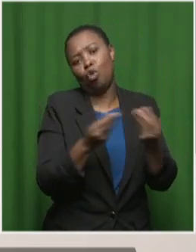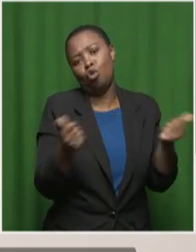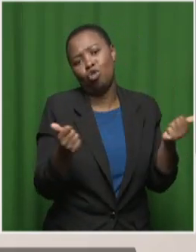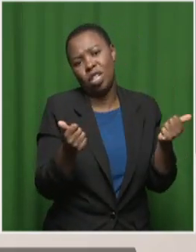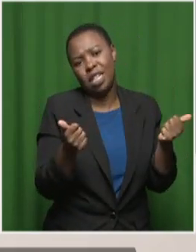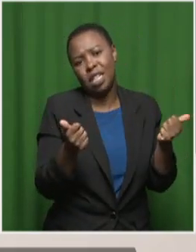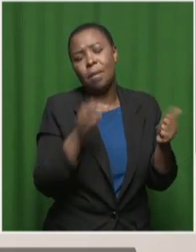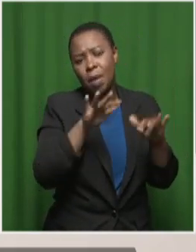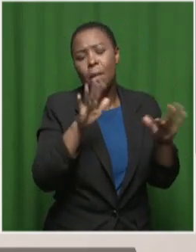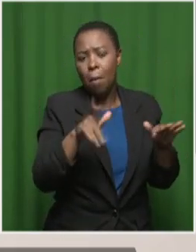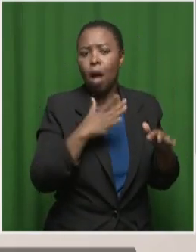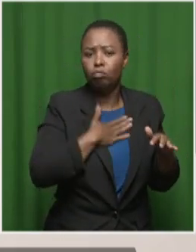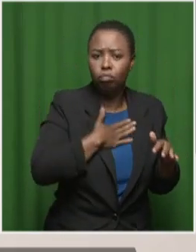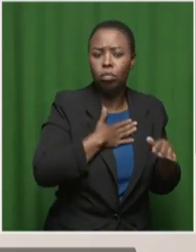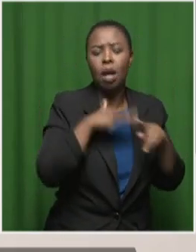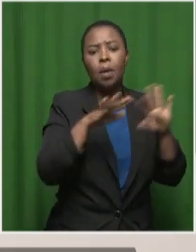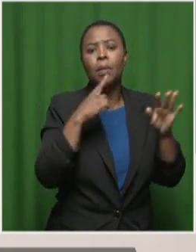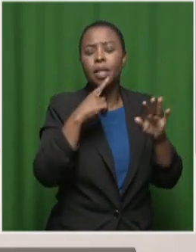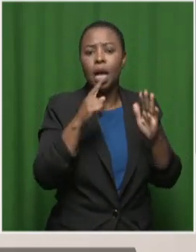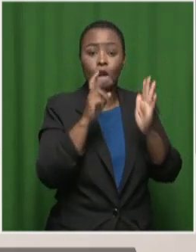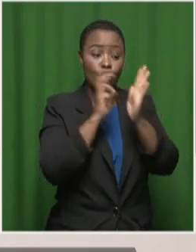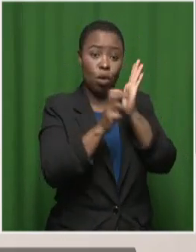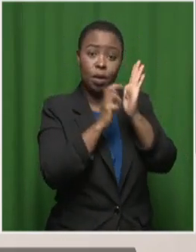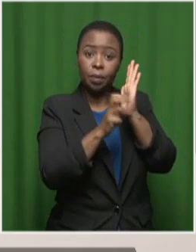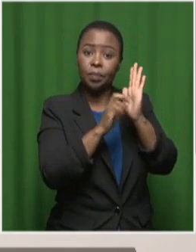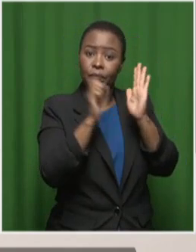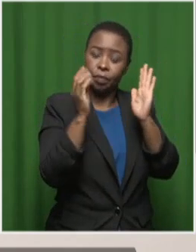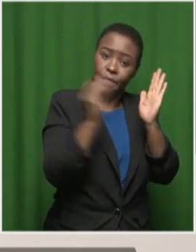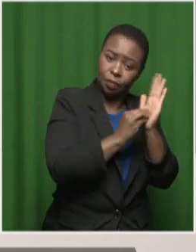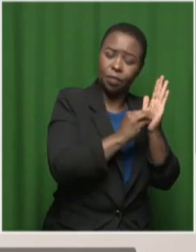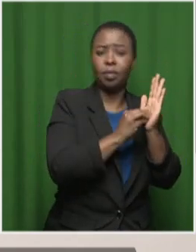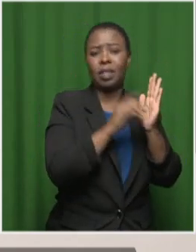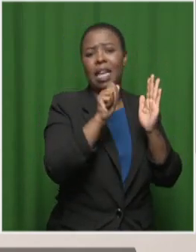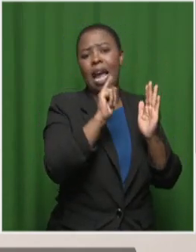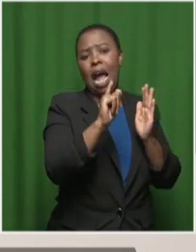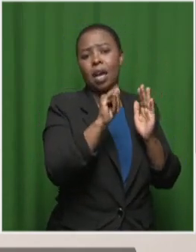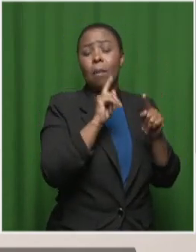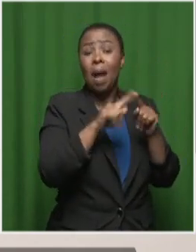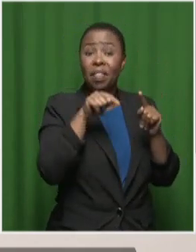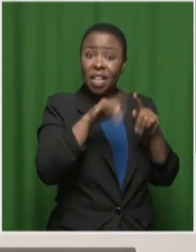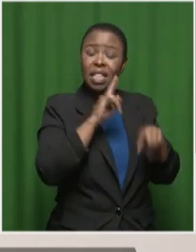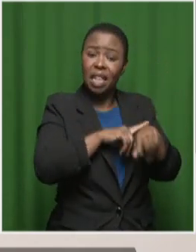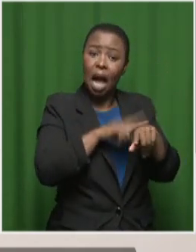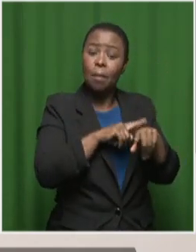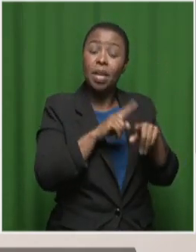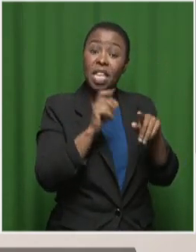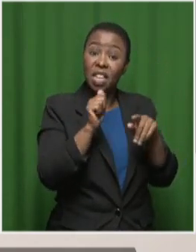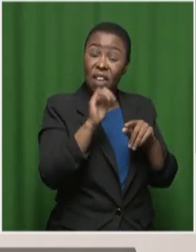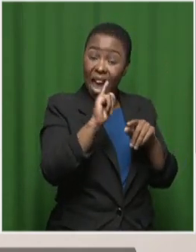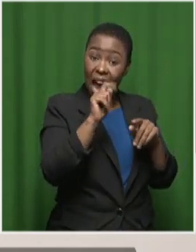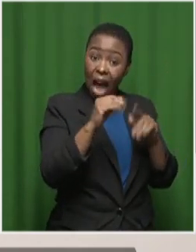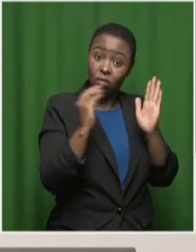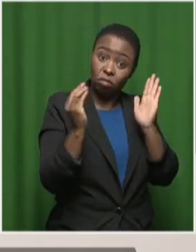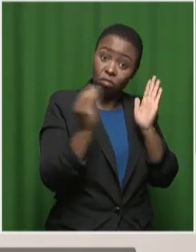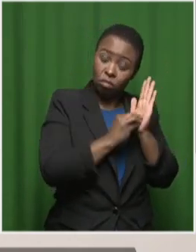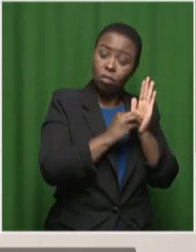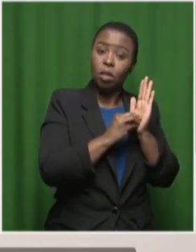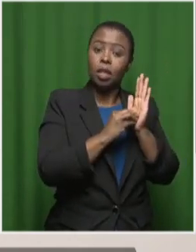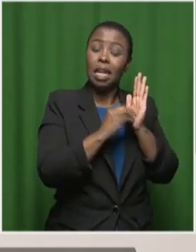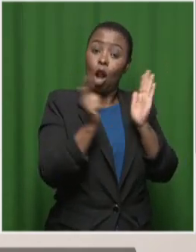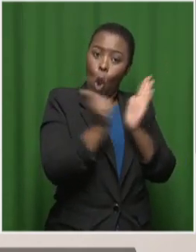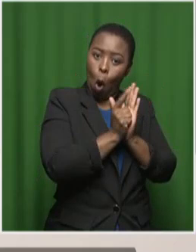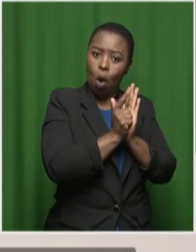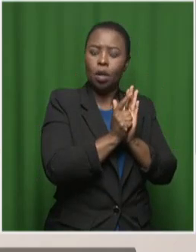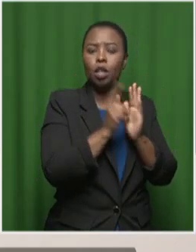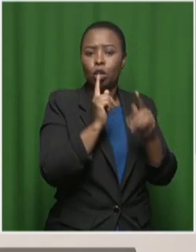People argue against regulating AI, but this is an area where there has to be regulation to make it explicitly illegal. To